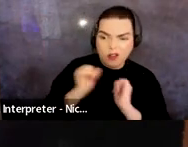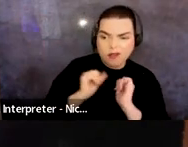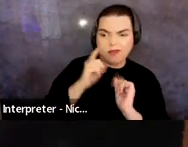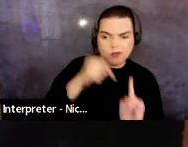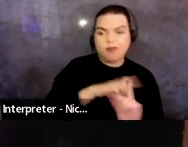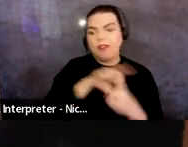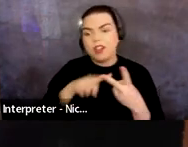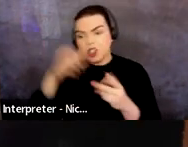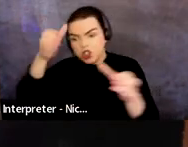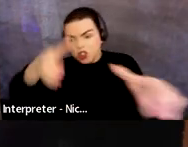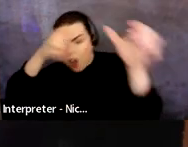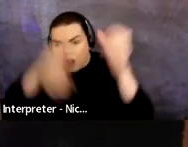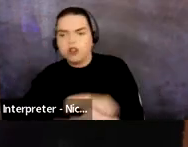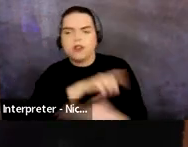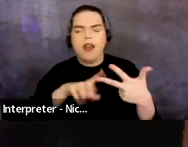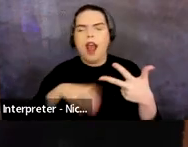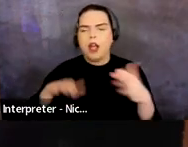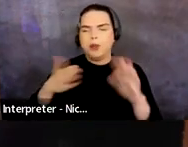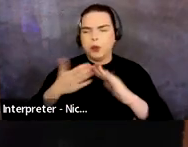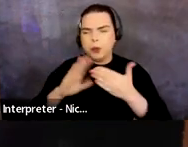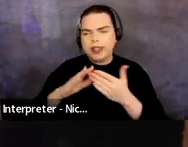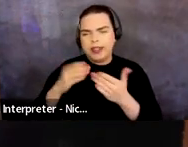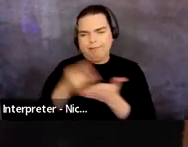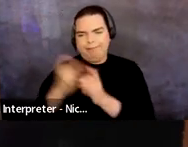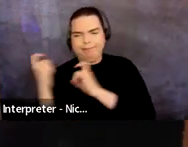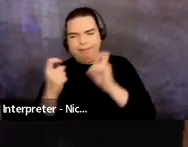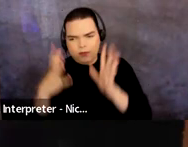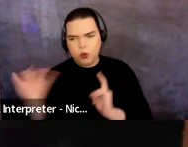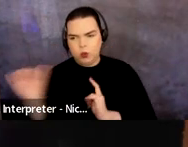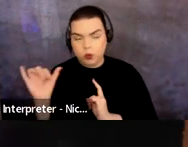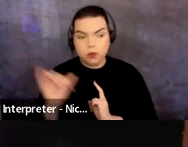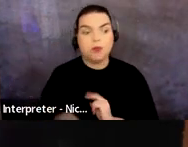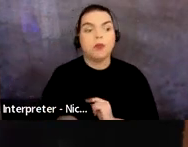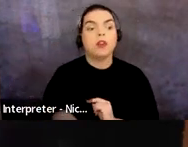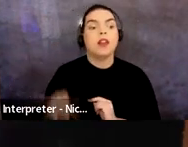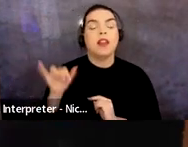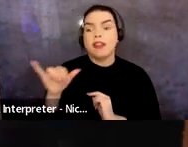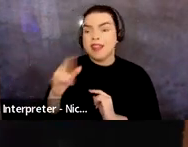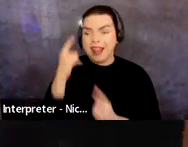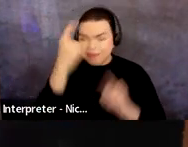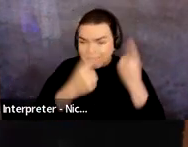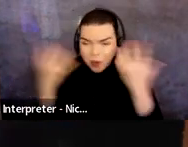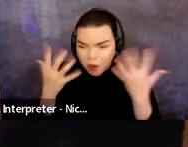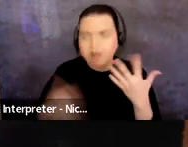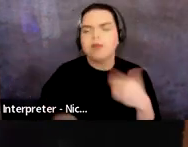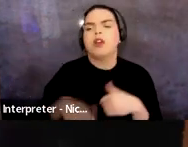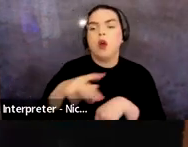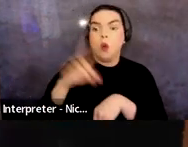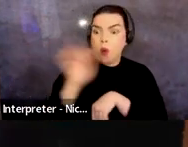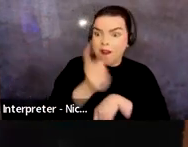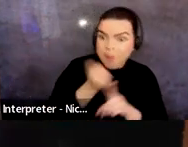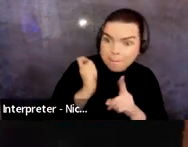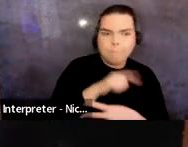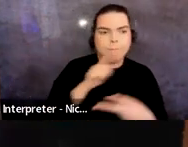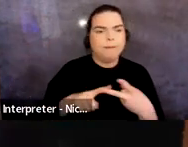and former grantees. The selection of advisors advisors take into account geography, gender, cultural and racial equity,